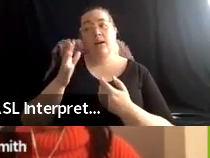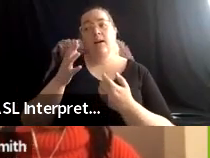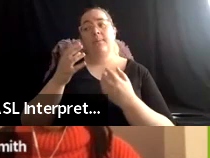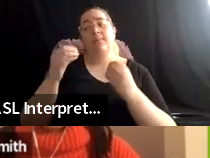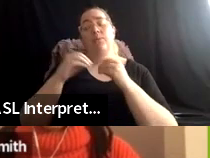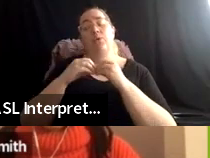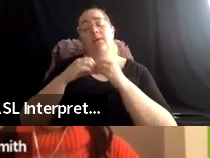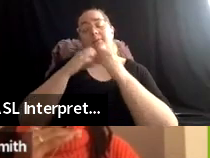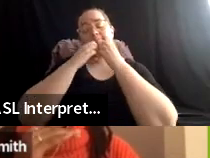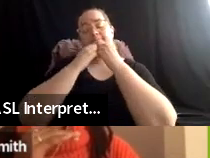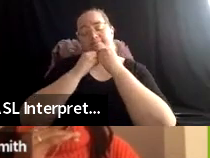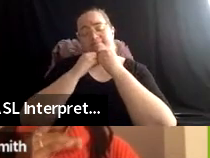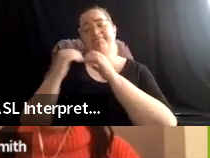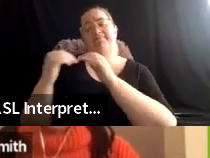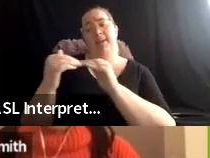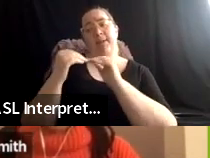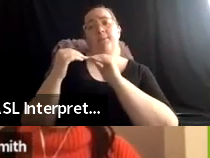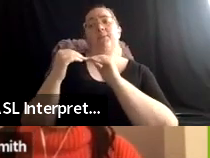relationships with communities?